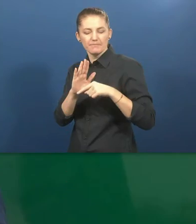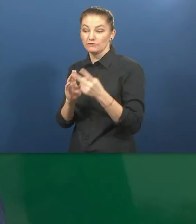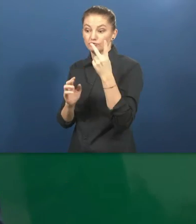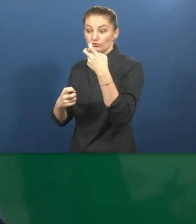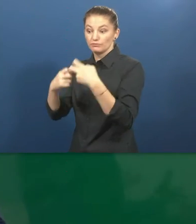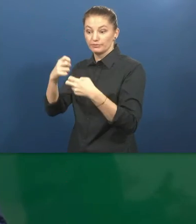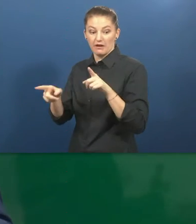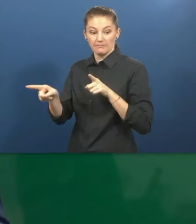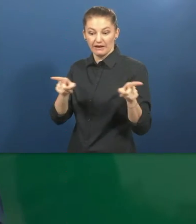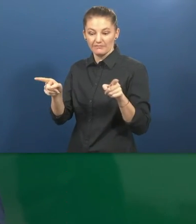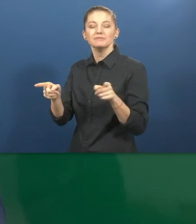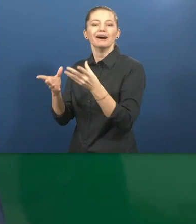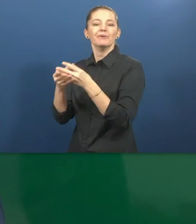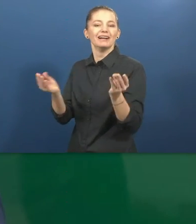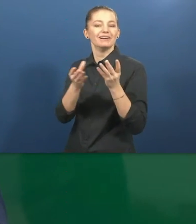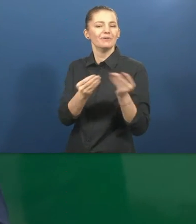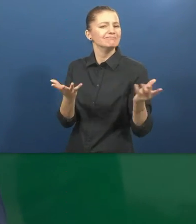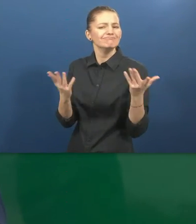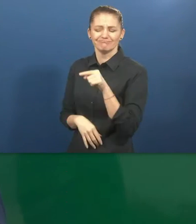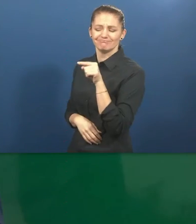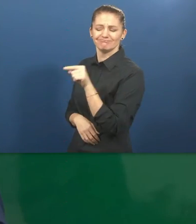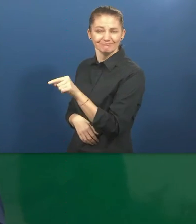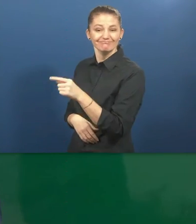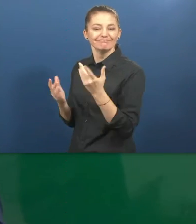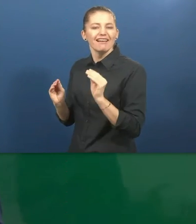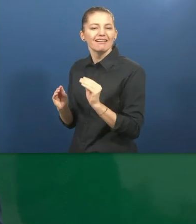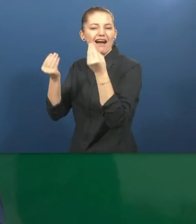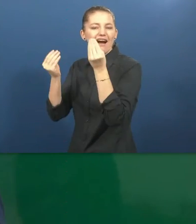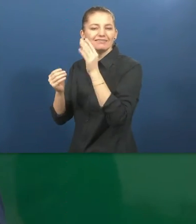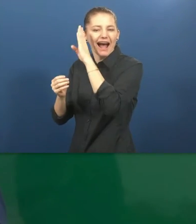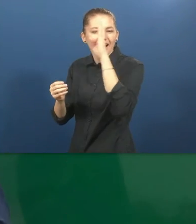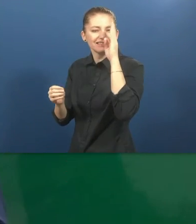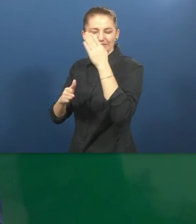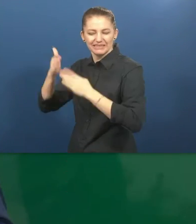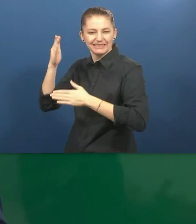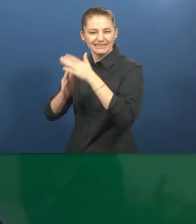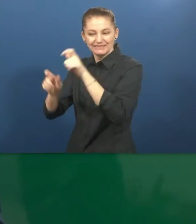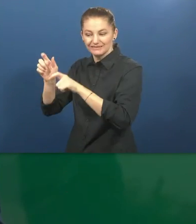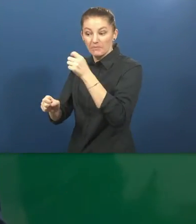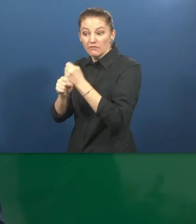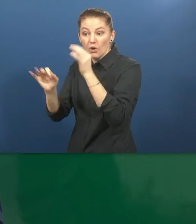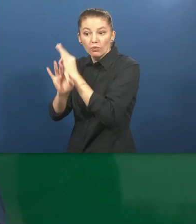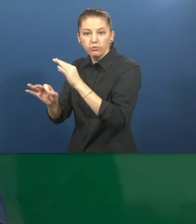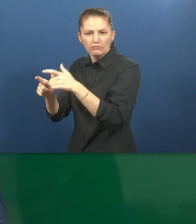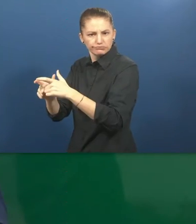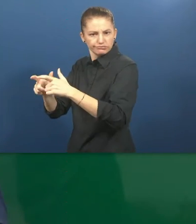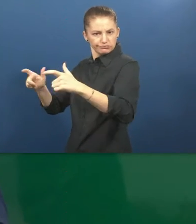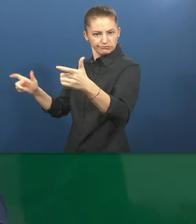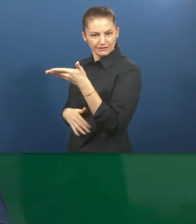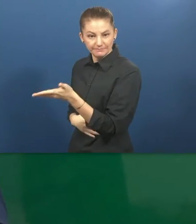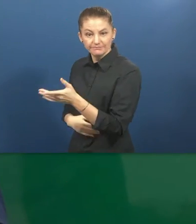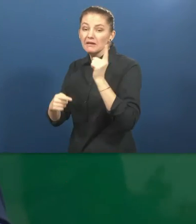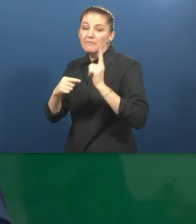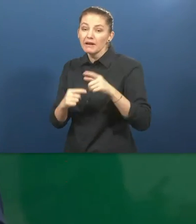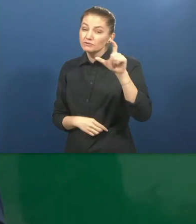The program tries to solve two important problems. First, the unemployment rate of young academics with disabilities is relatively